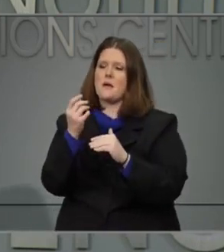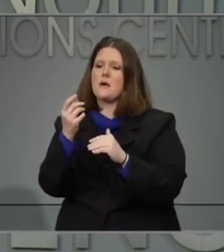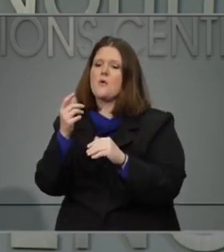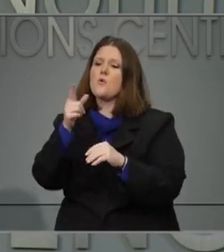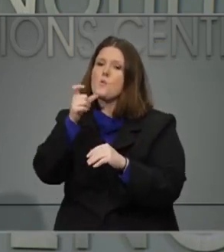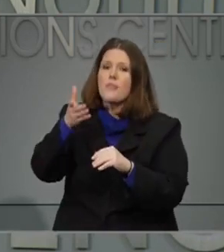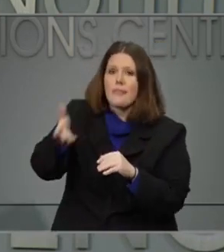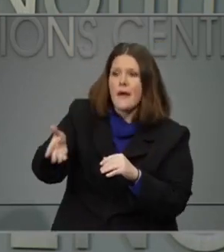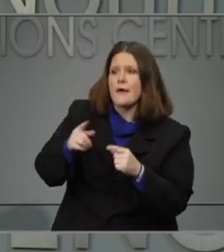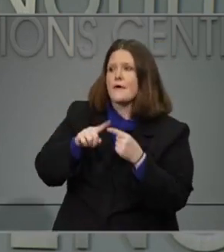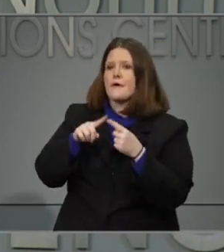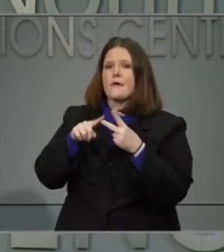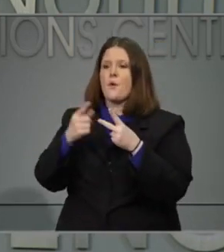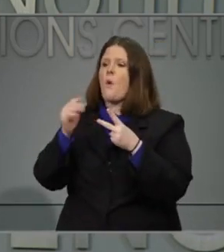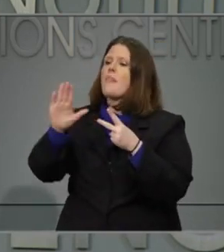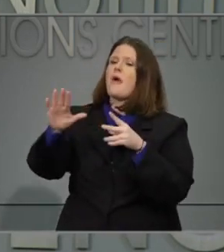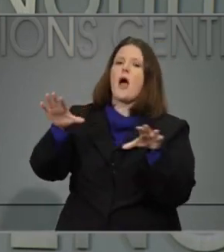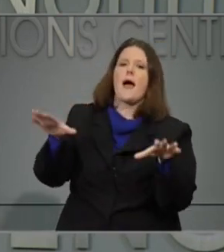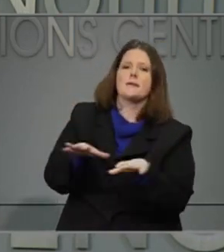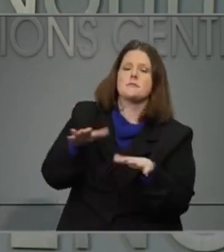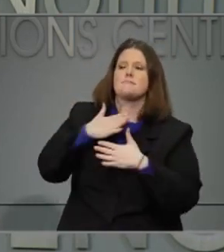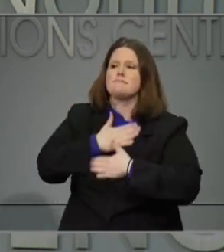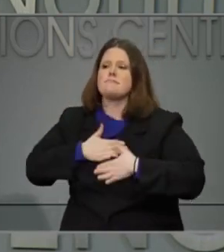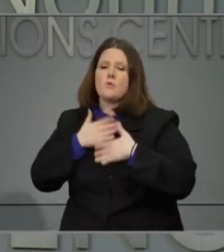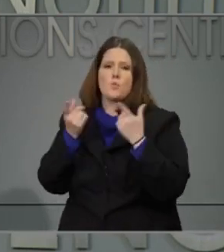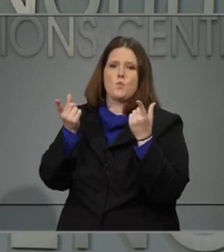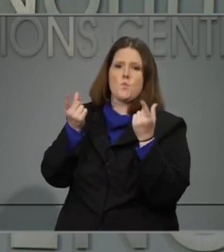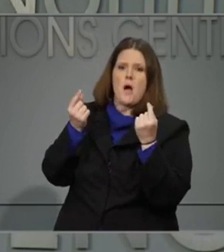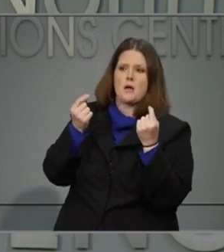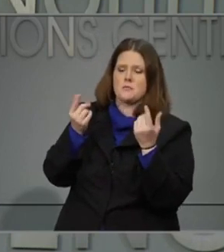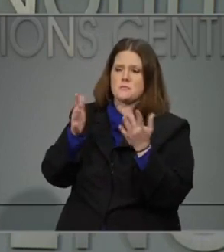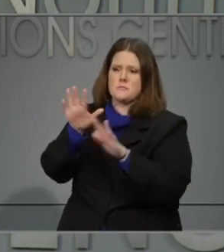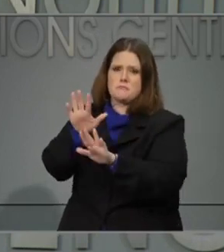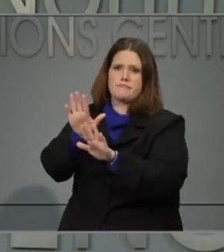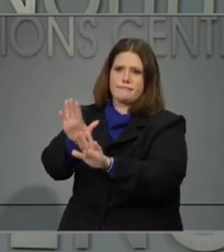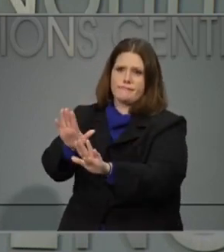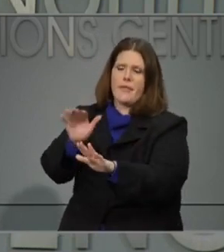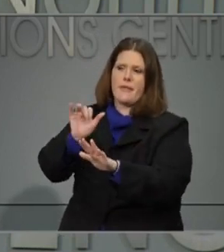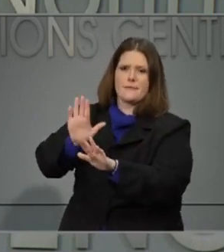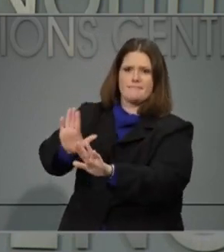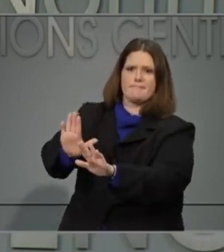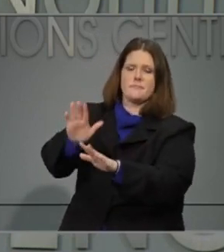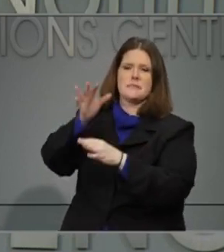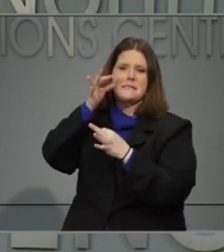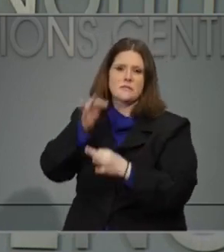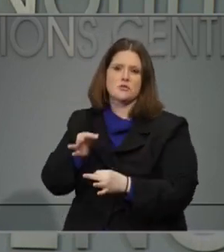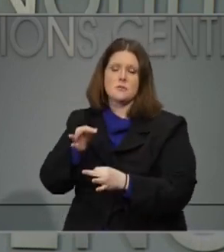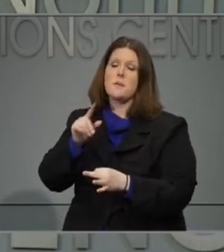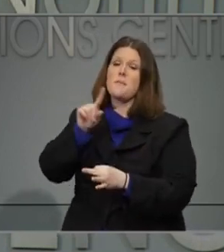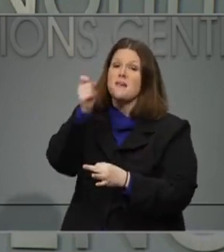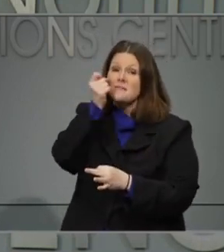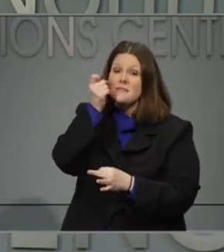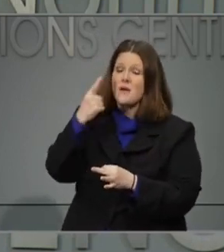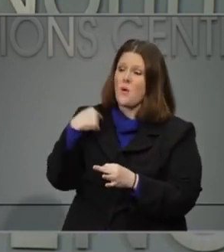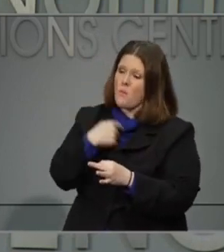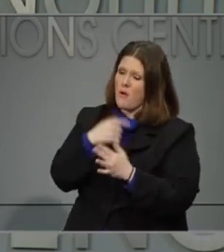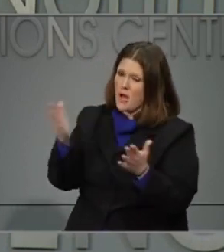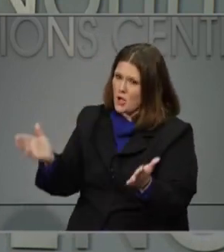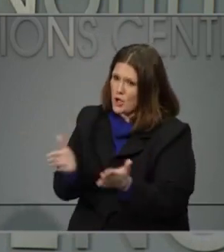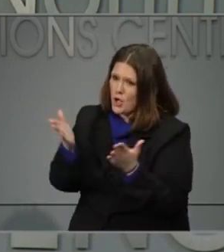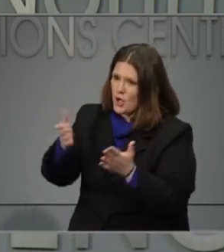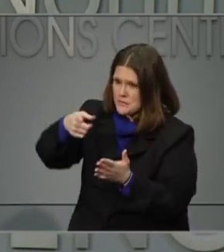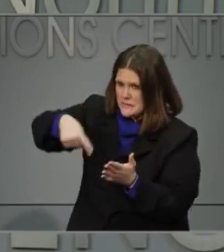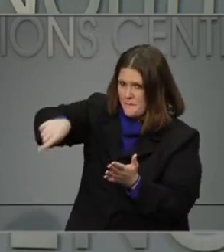things that they can do. We would encourage these local communities to do things that